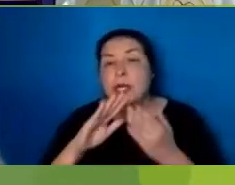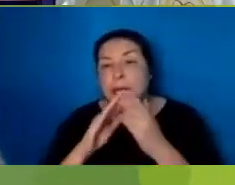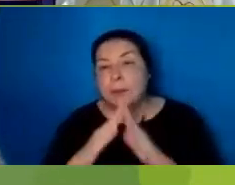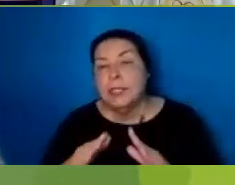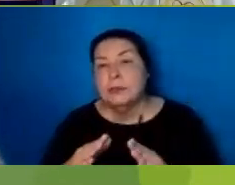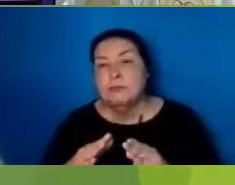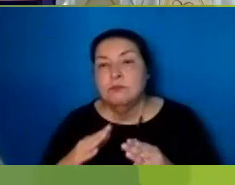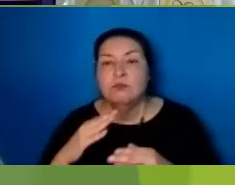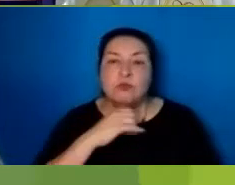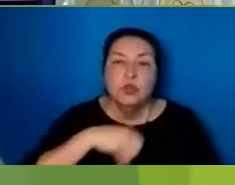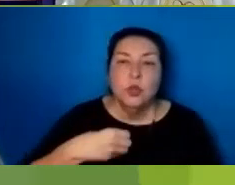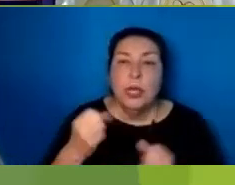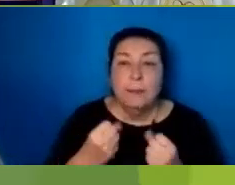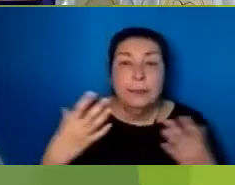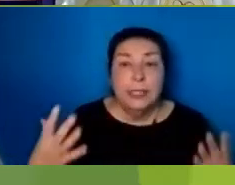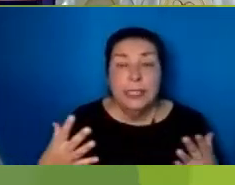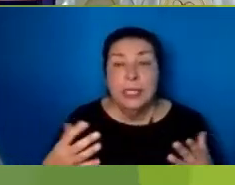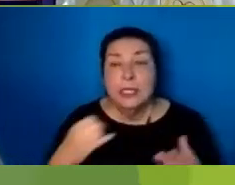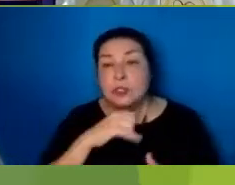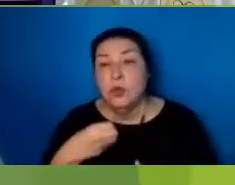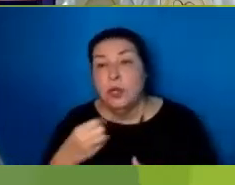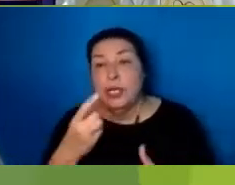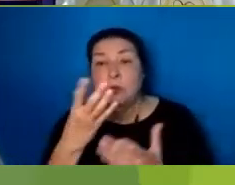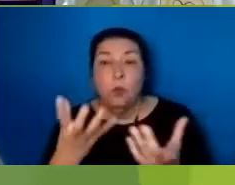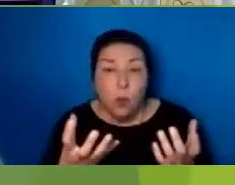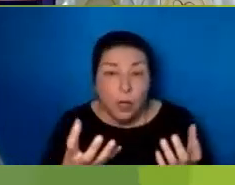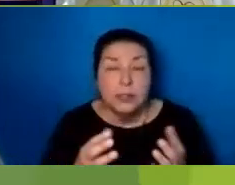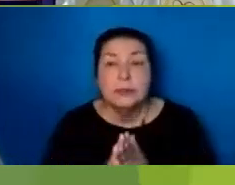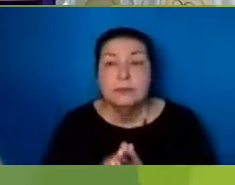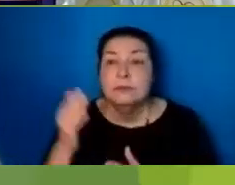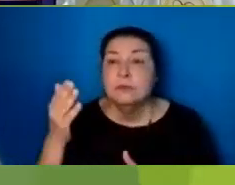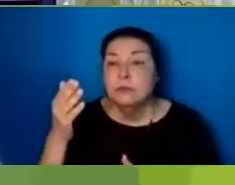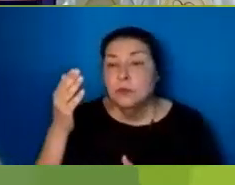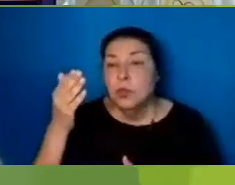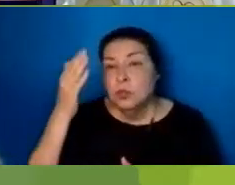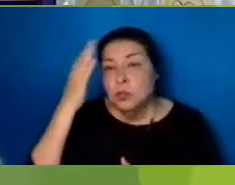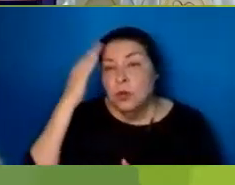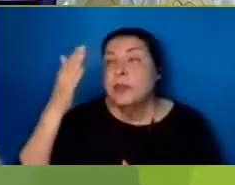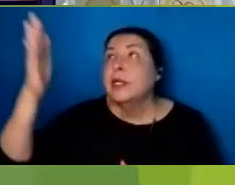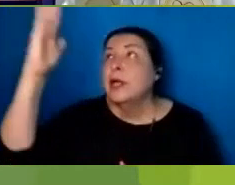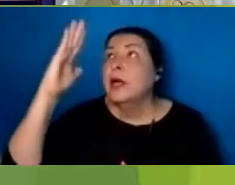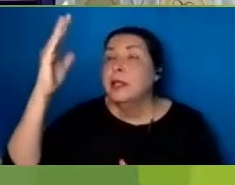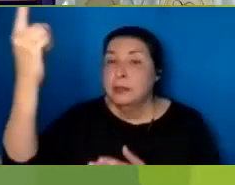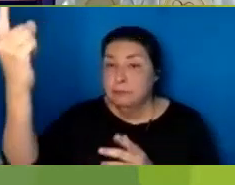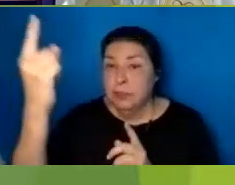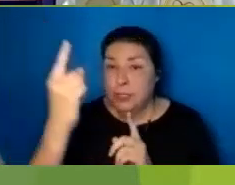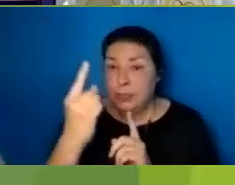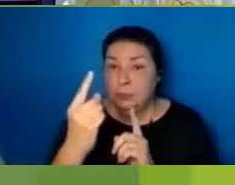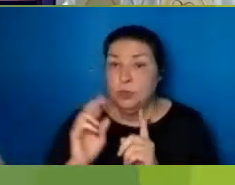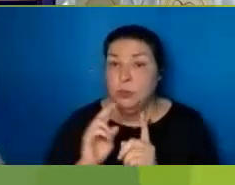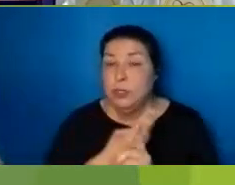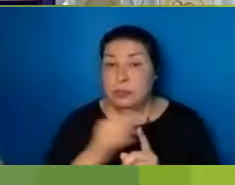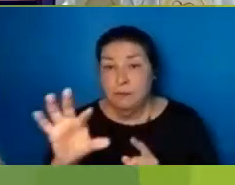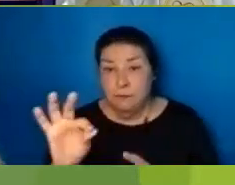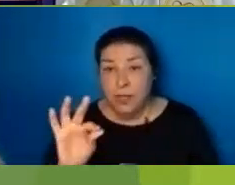And Joy In One Joy What Knows That God Has Come To Us And Found Us And Took Care